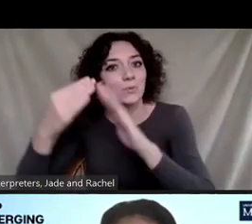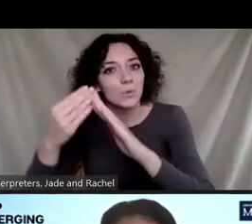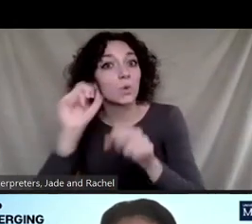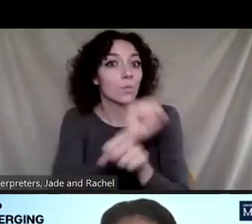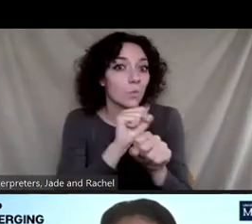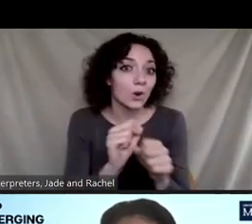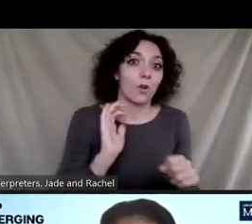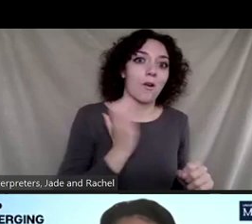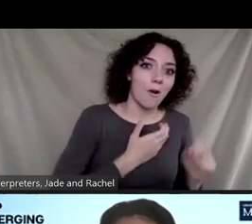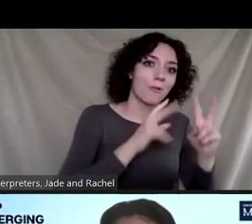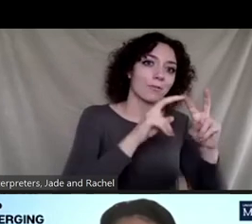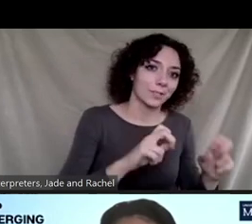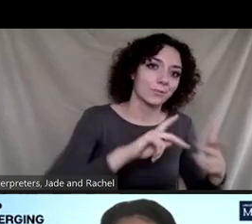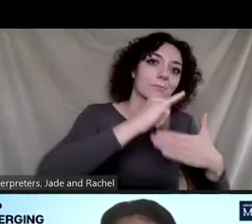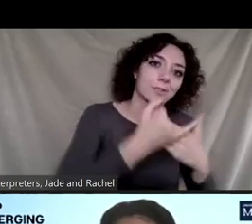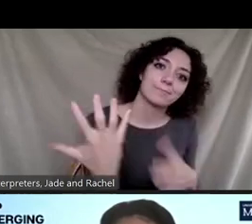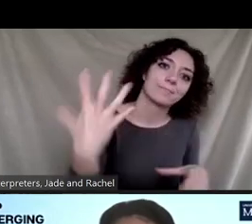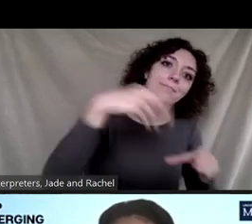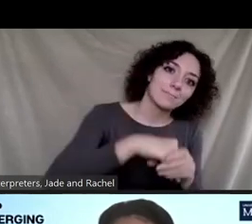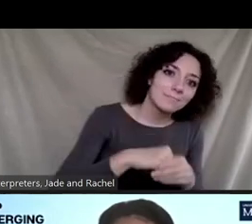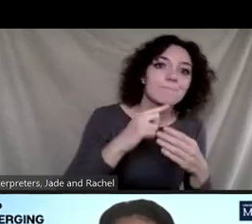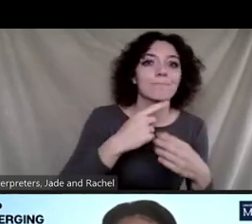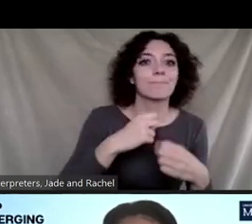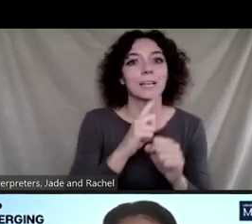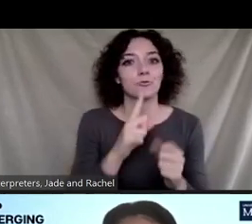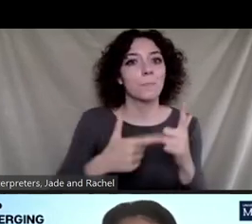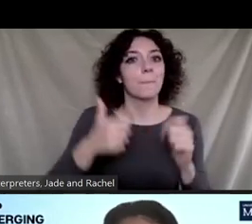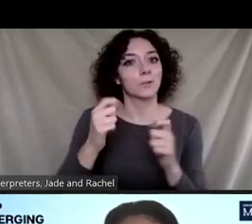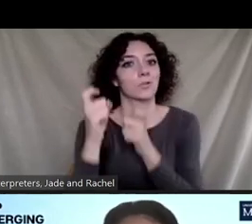research projects and making sure that we can make a bigger contribution to that space.